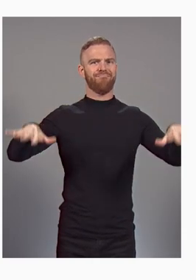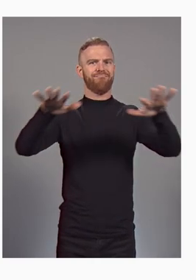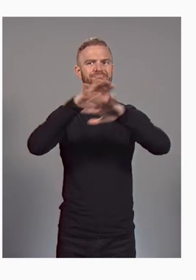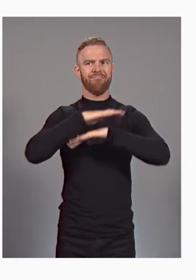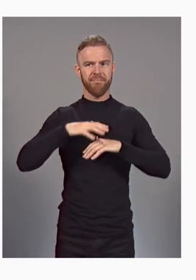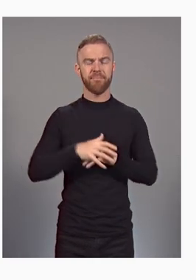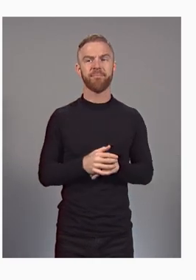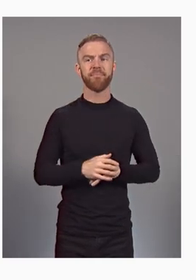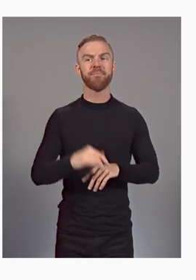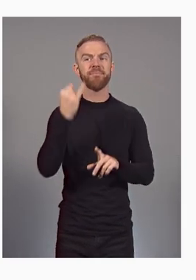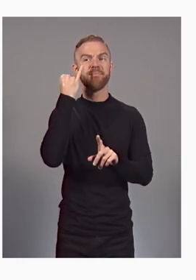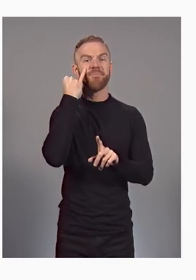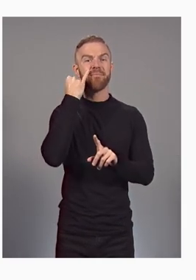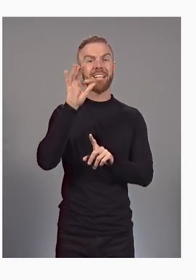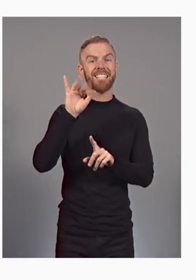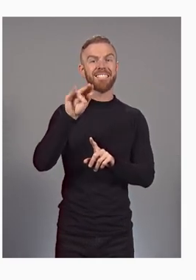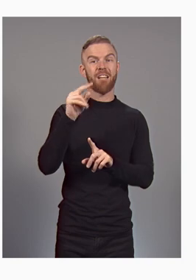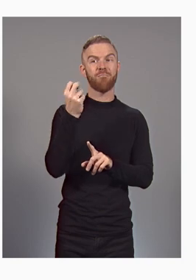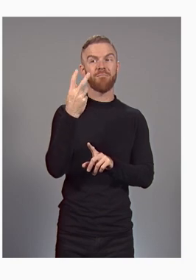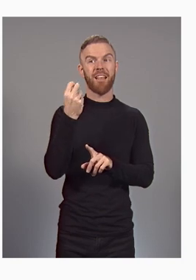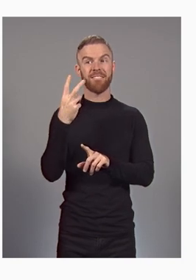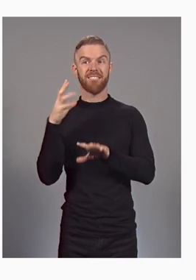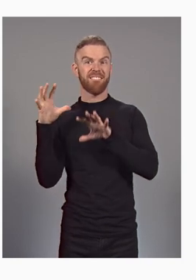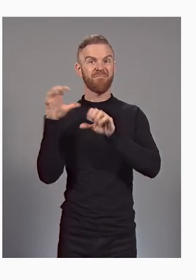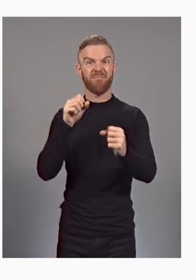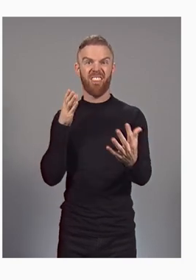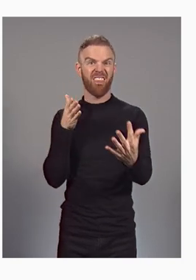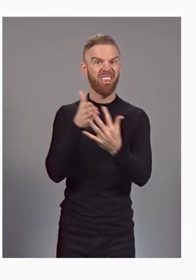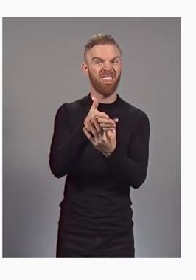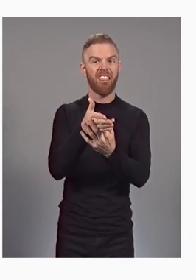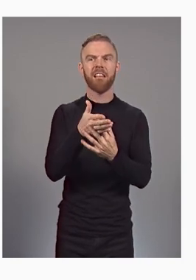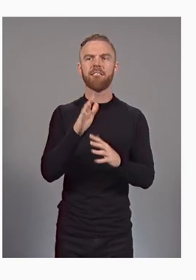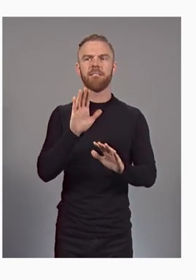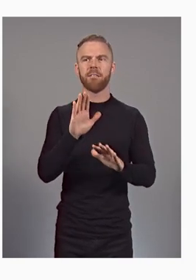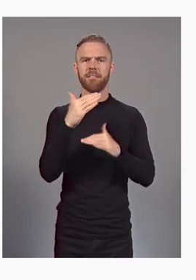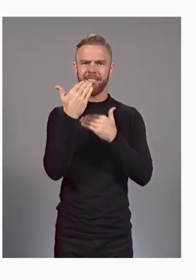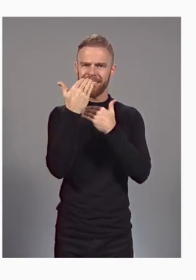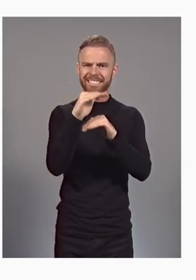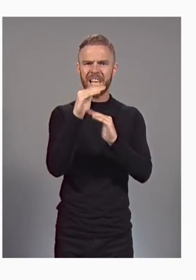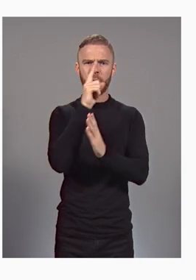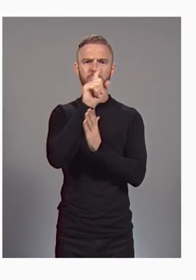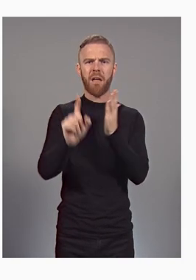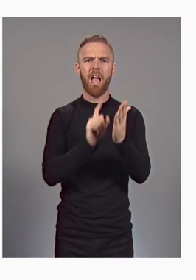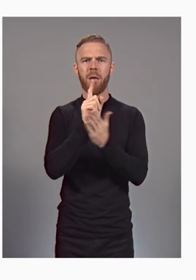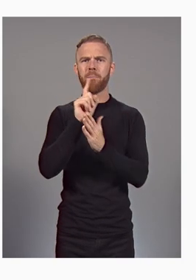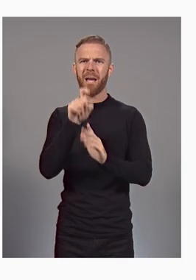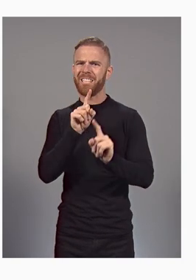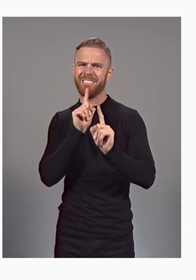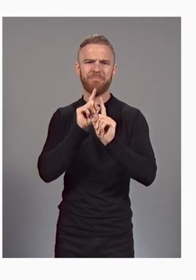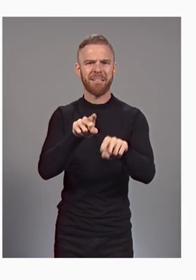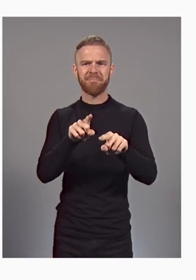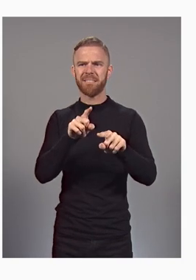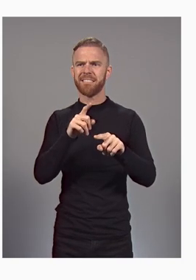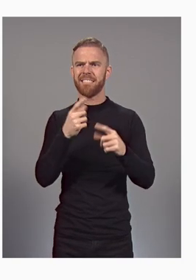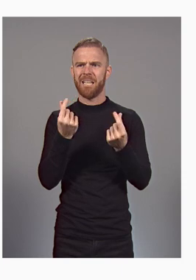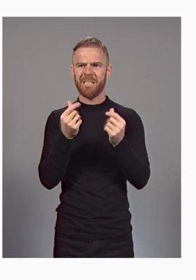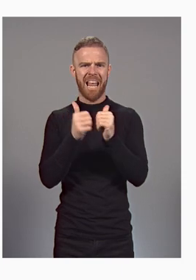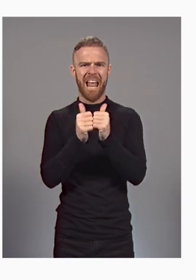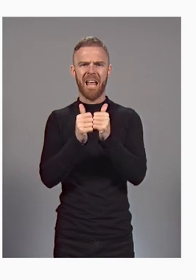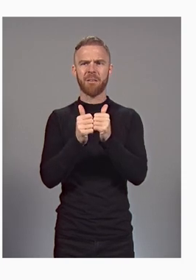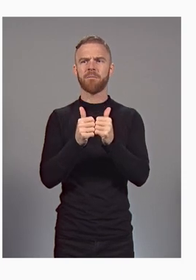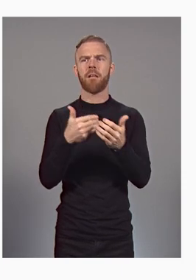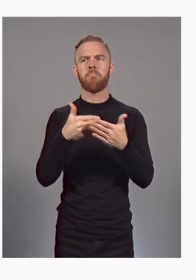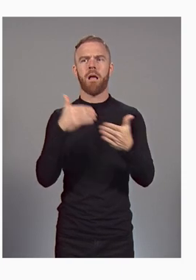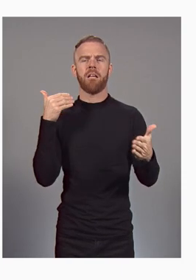network, you only had an hour or so to do something about it before you had a significant impactful